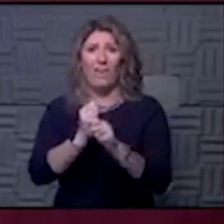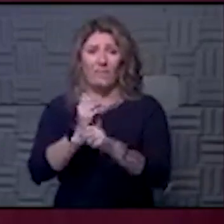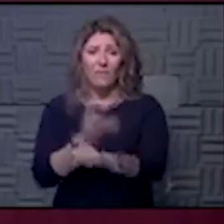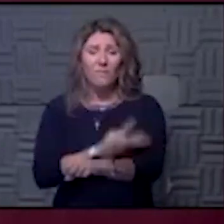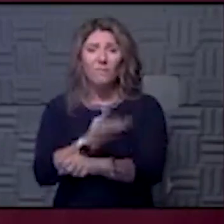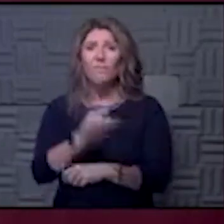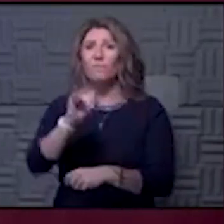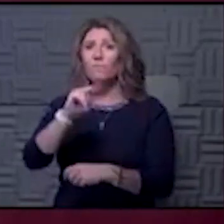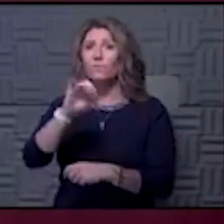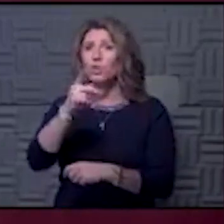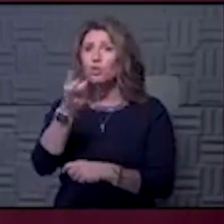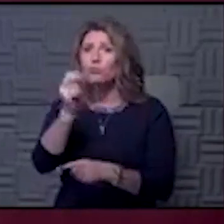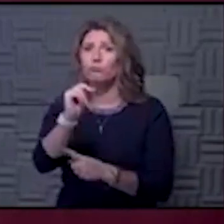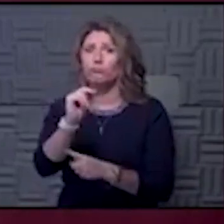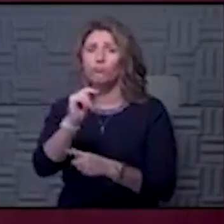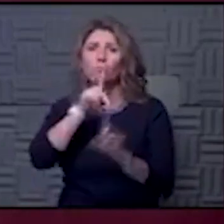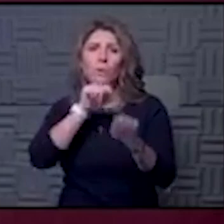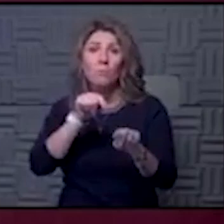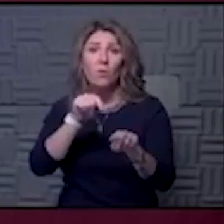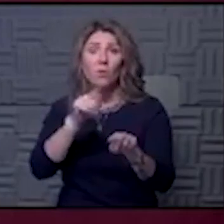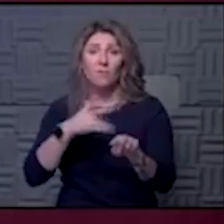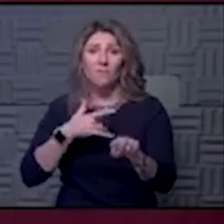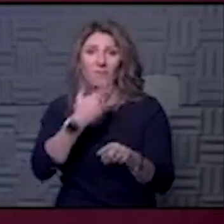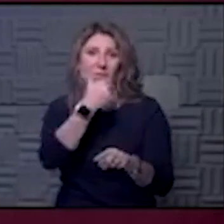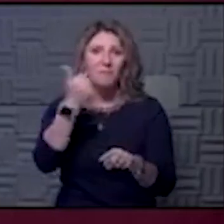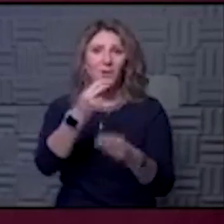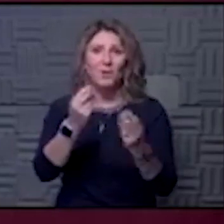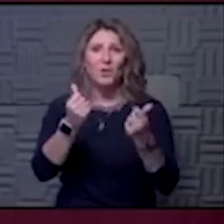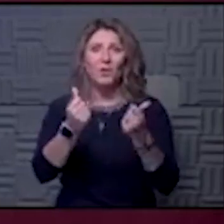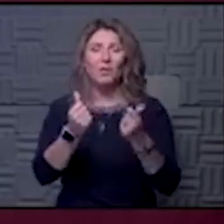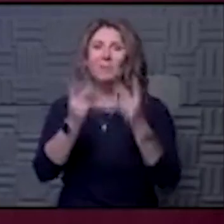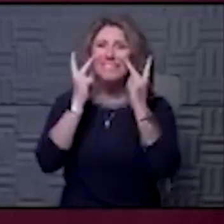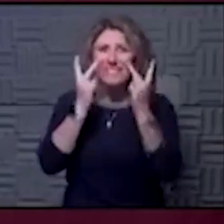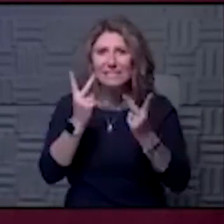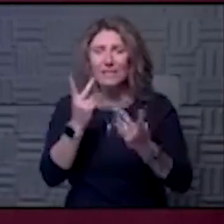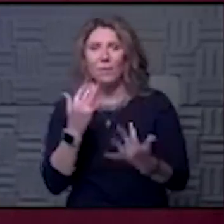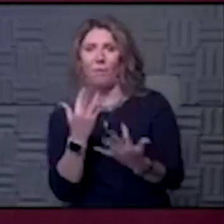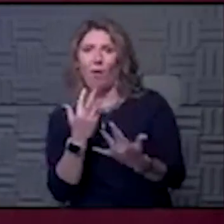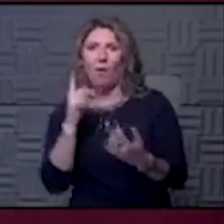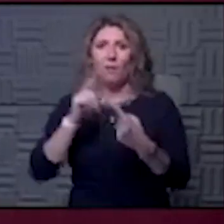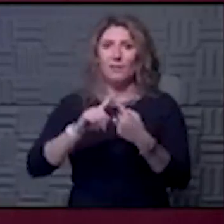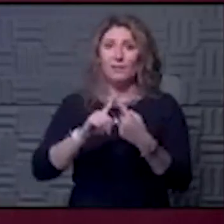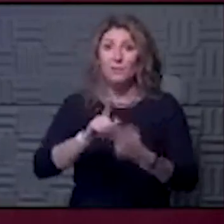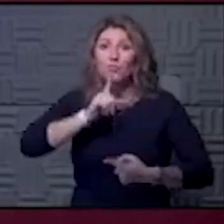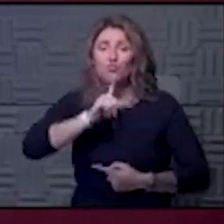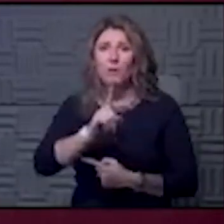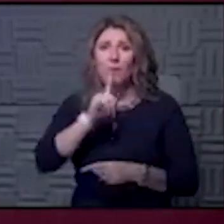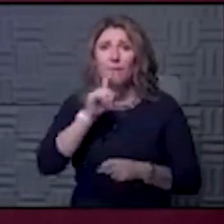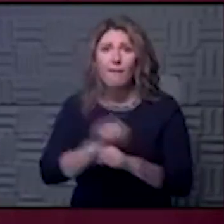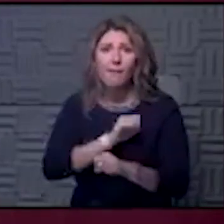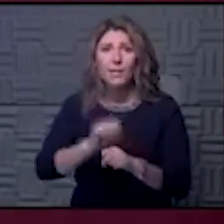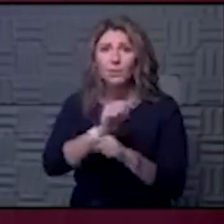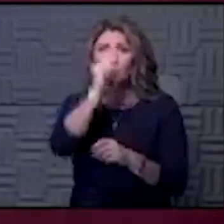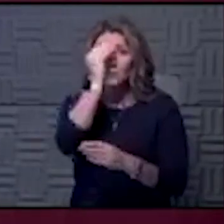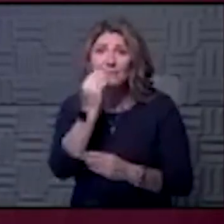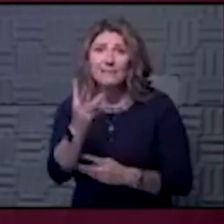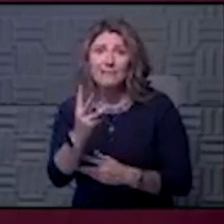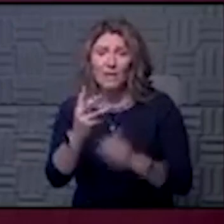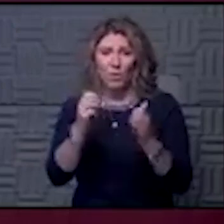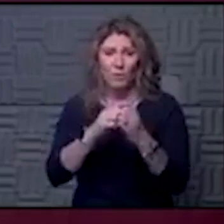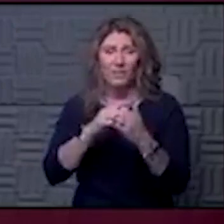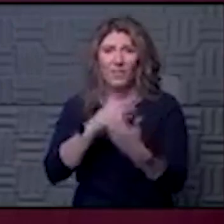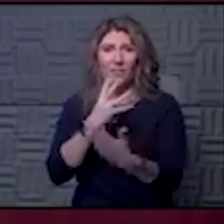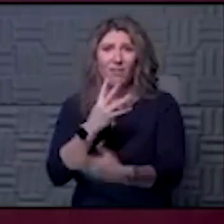that they're feeling better quickly. Let's see what the real data show, right? Because we don't know whether they get infusions with the real